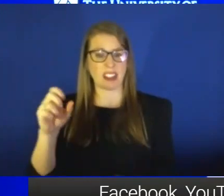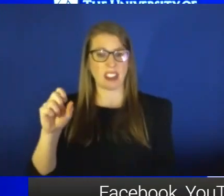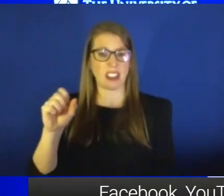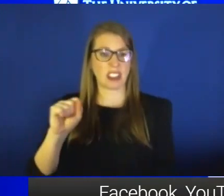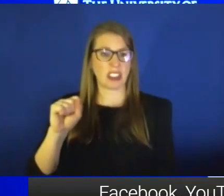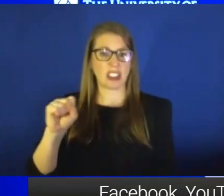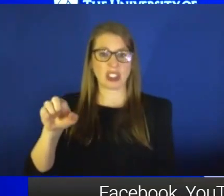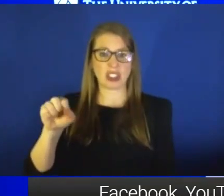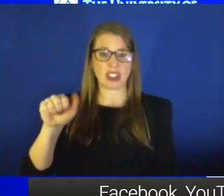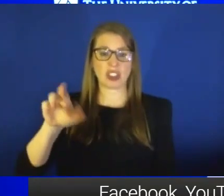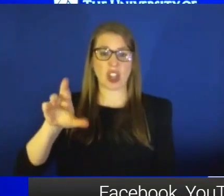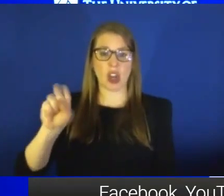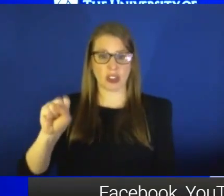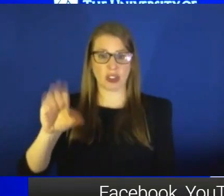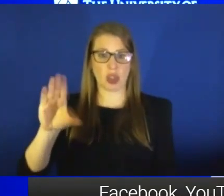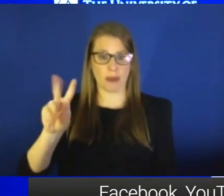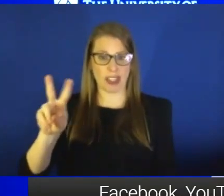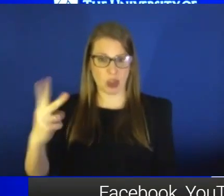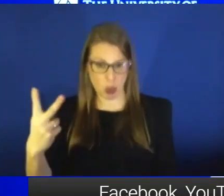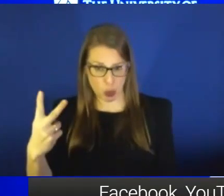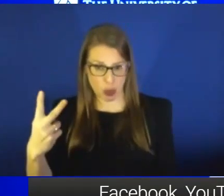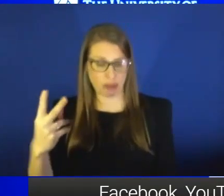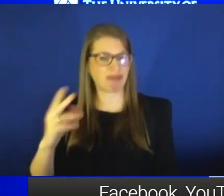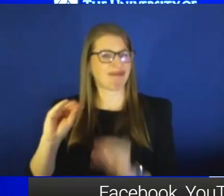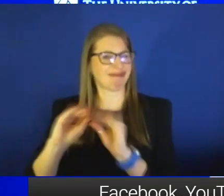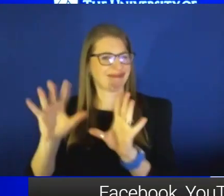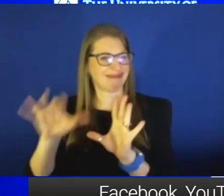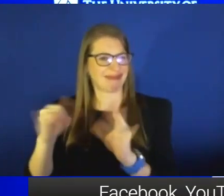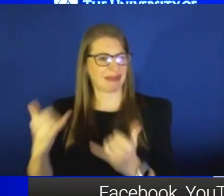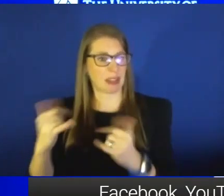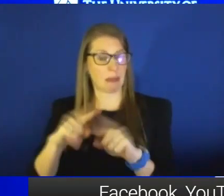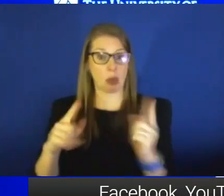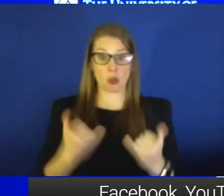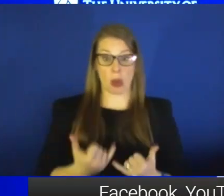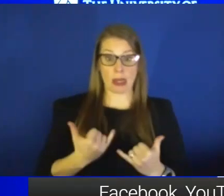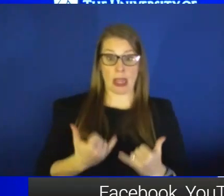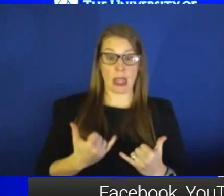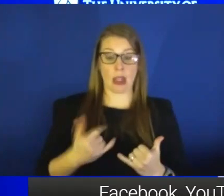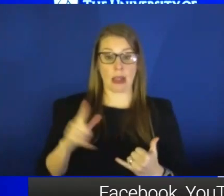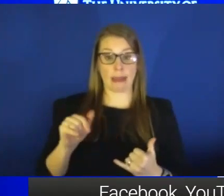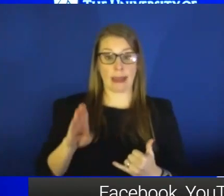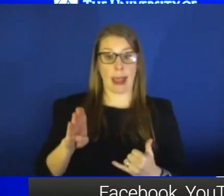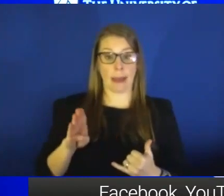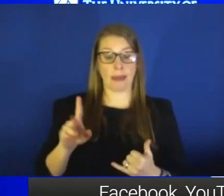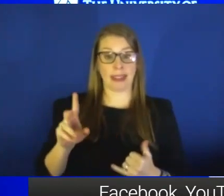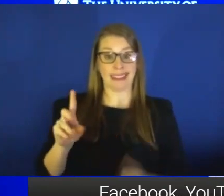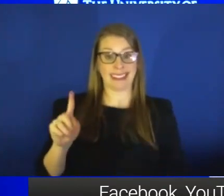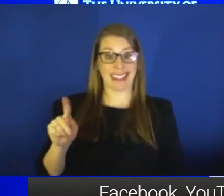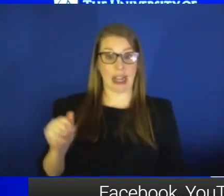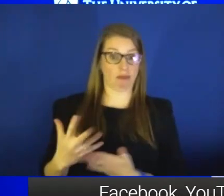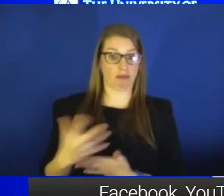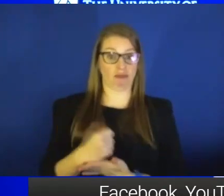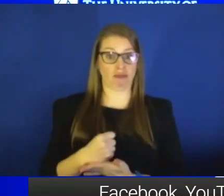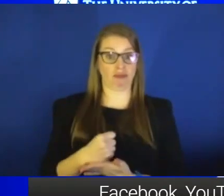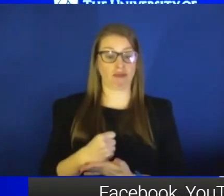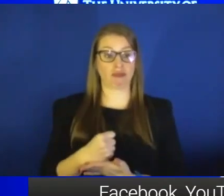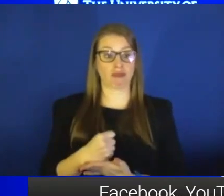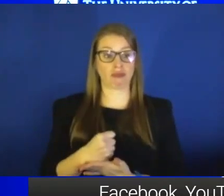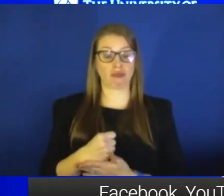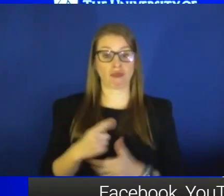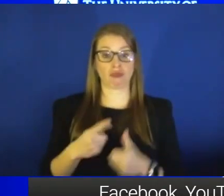clarify that. But right now, what we have seen through clinical and laboratory data is that the original